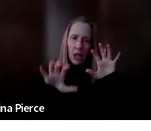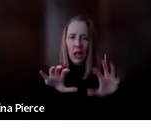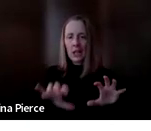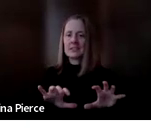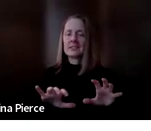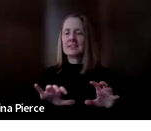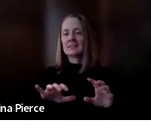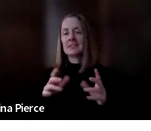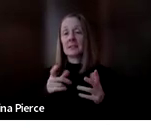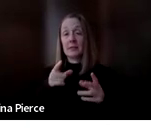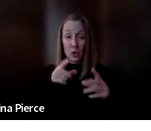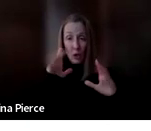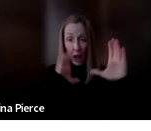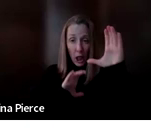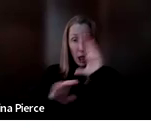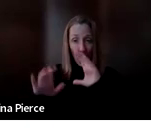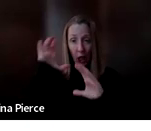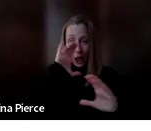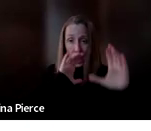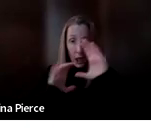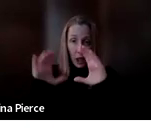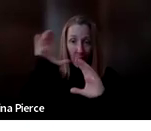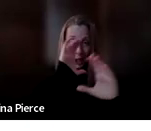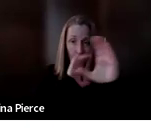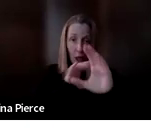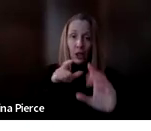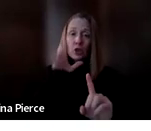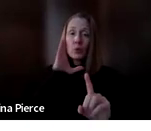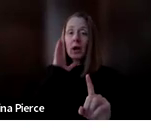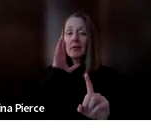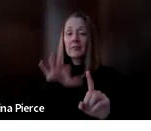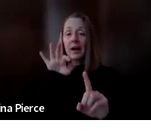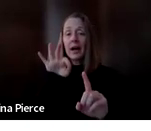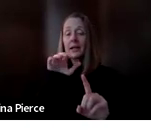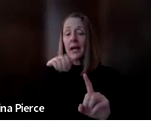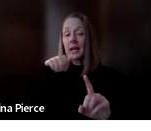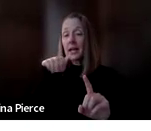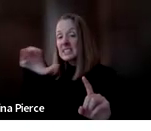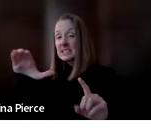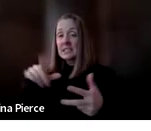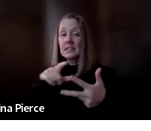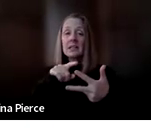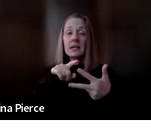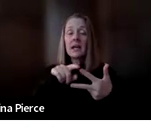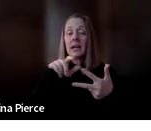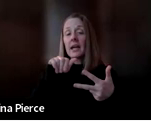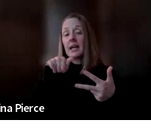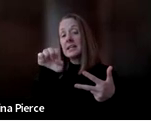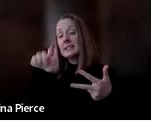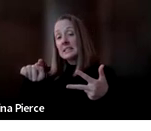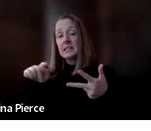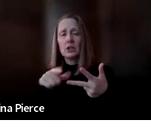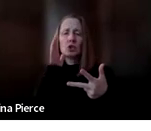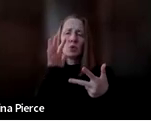If you hunt through this image, you will find AAC in there. You will find AT in there. You will find